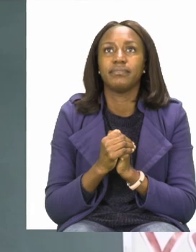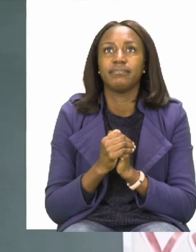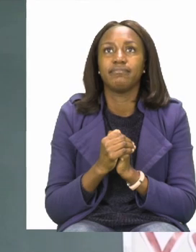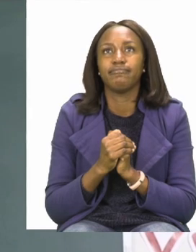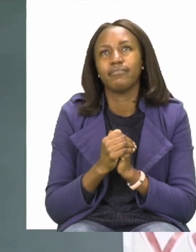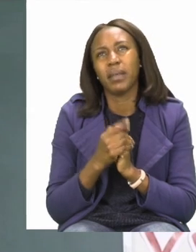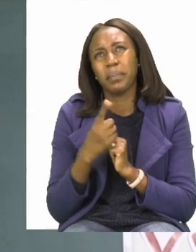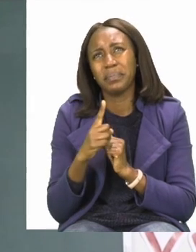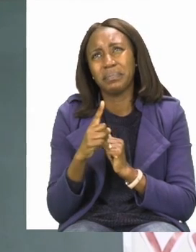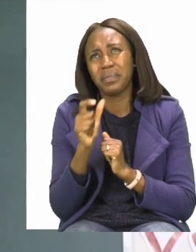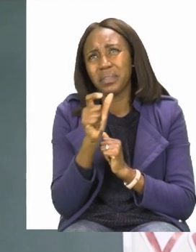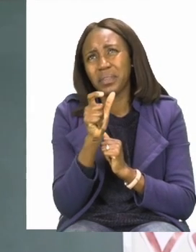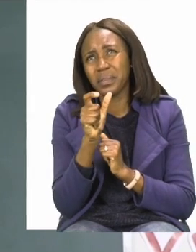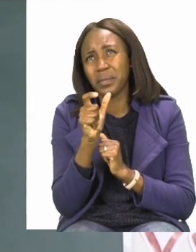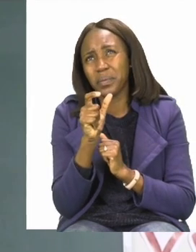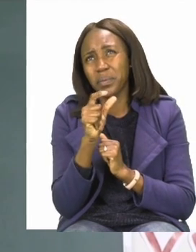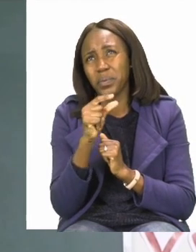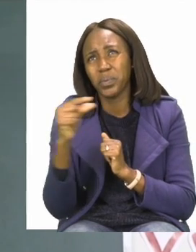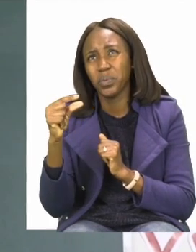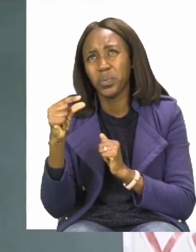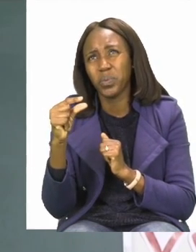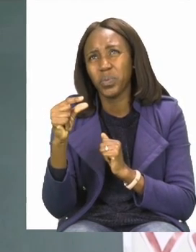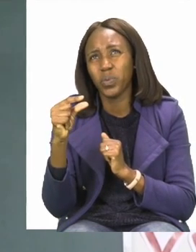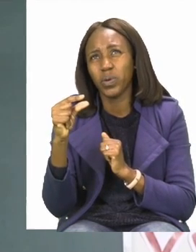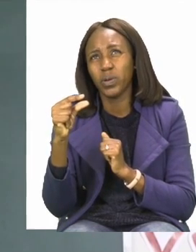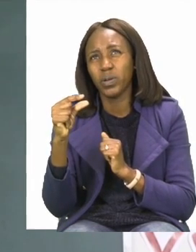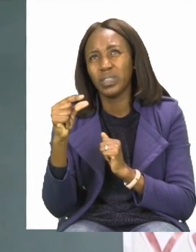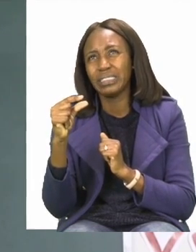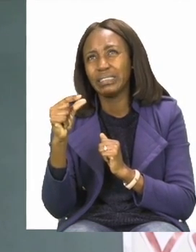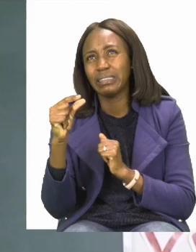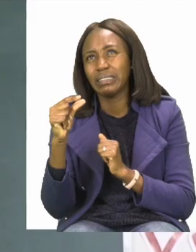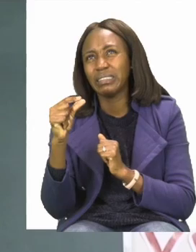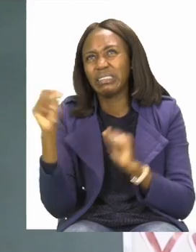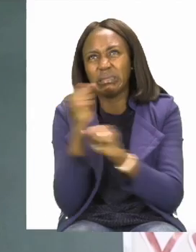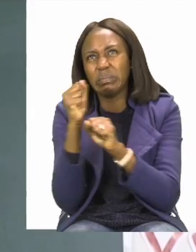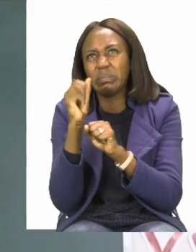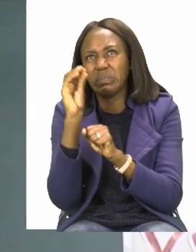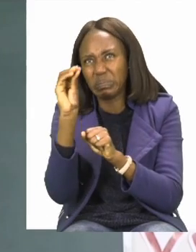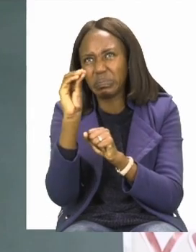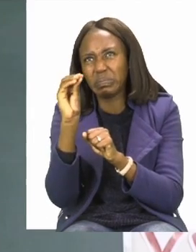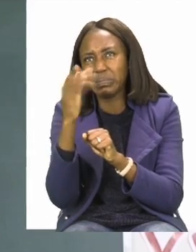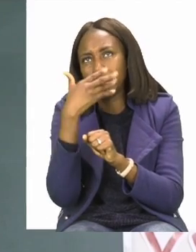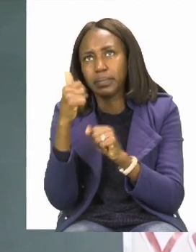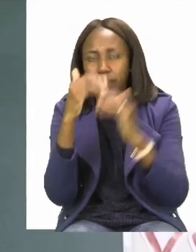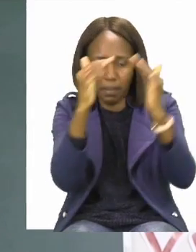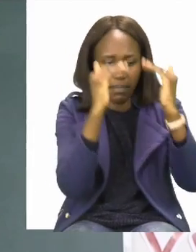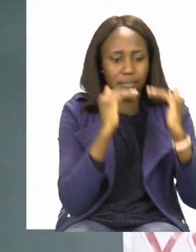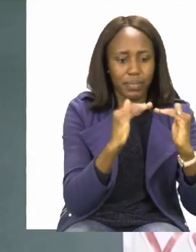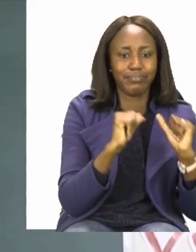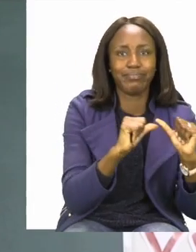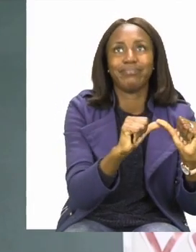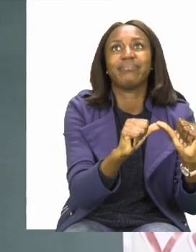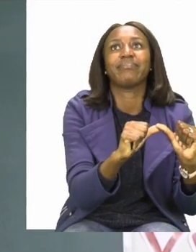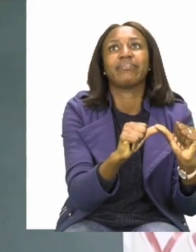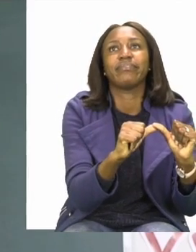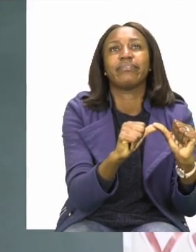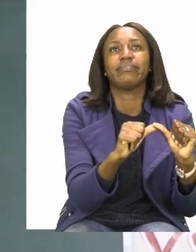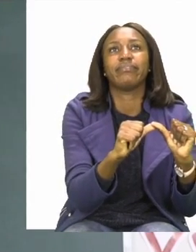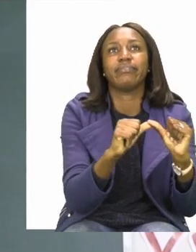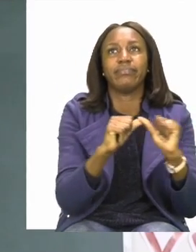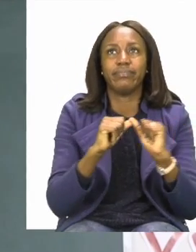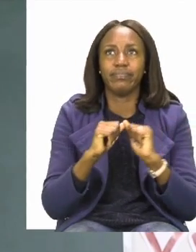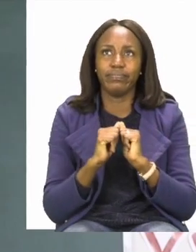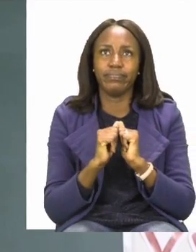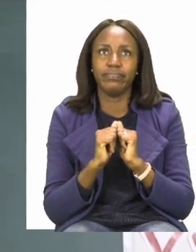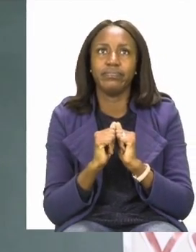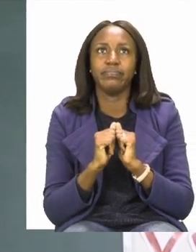But I want to put the word a. I don't think it's going to fit comfortably. So, I can go to the next line.